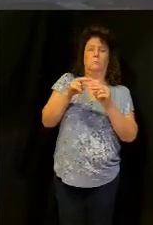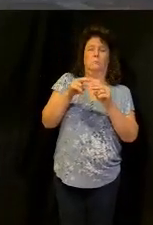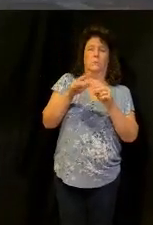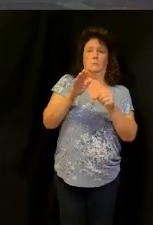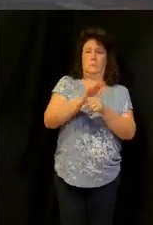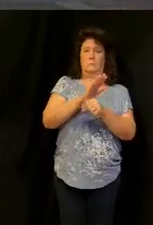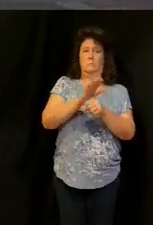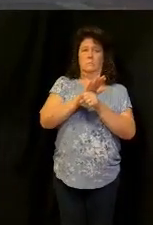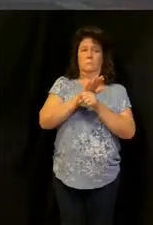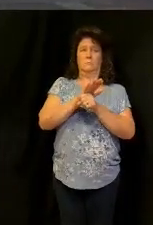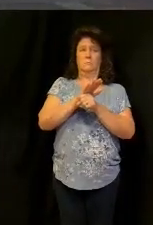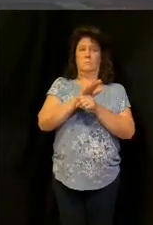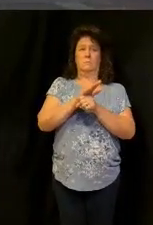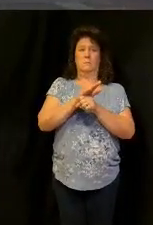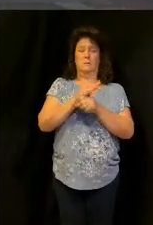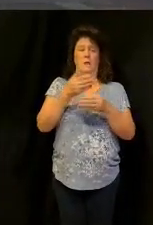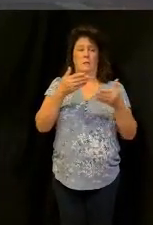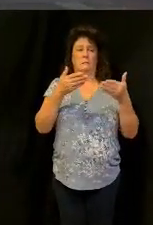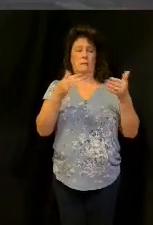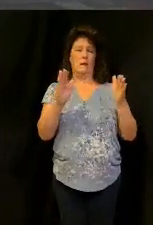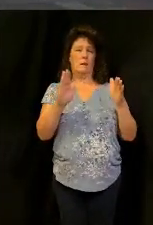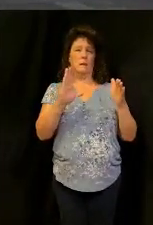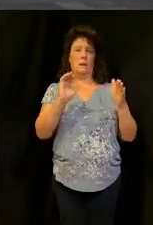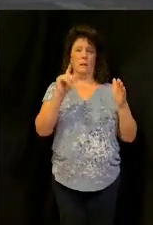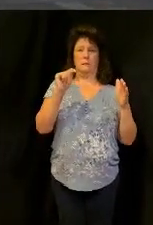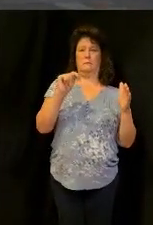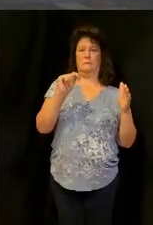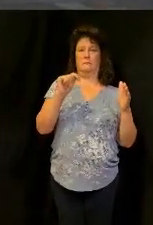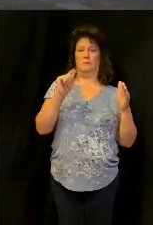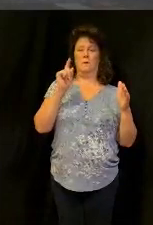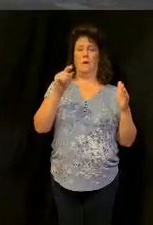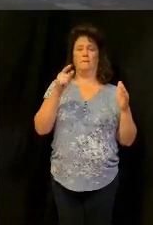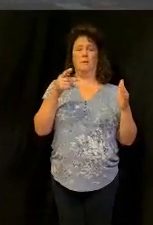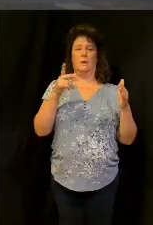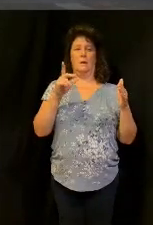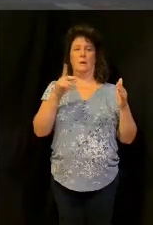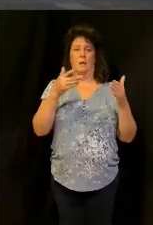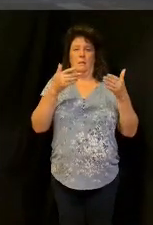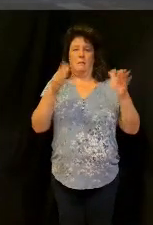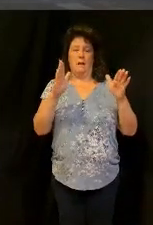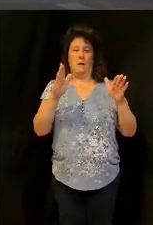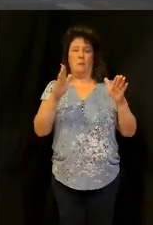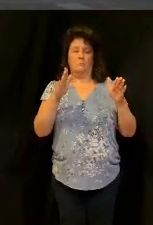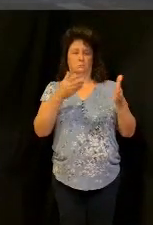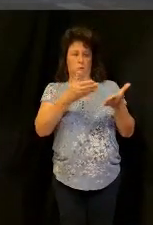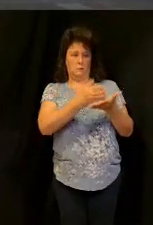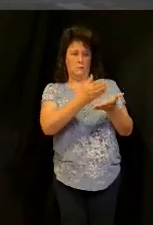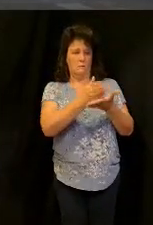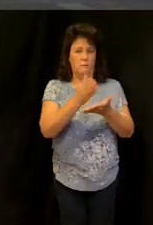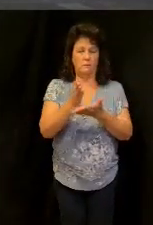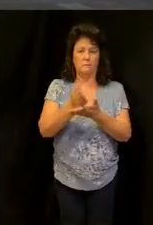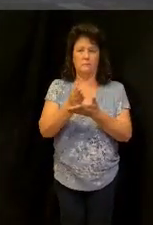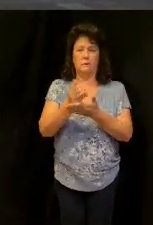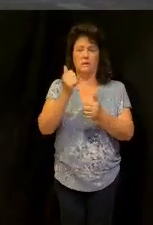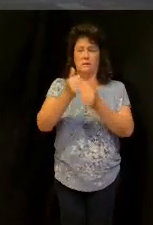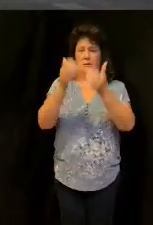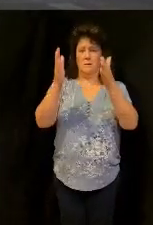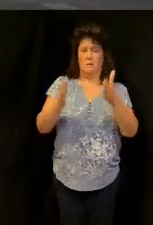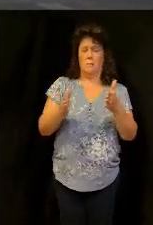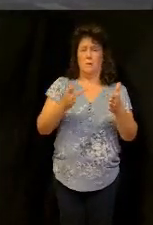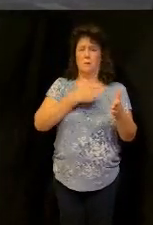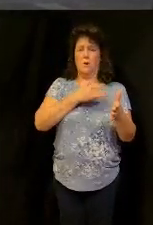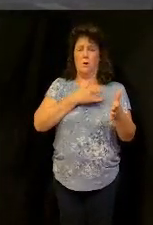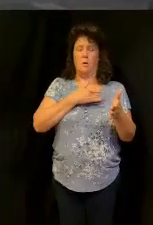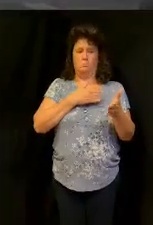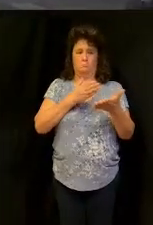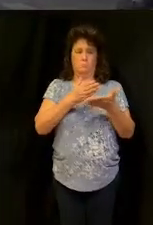so let let's a permissive word so it means you have to let this you've got to give it permission so let each one give as he purposes in his